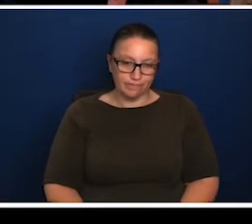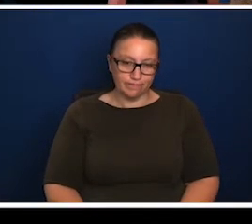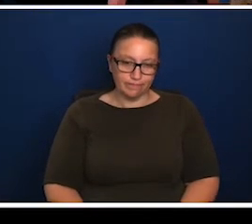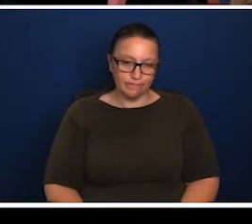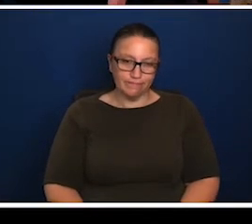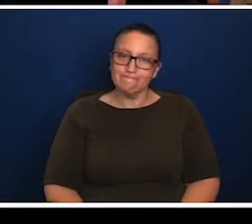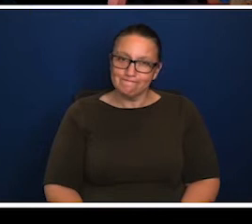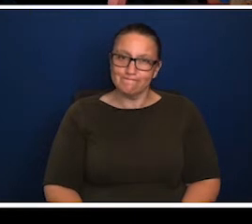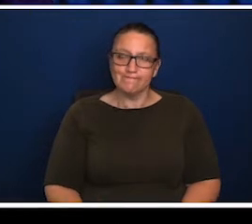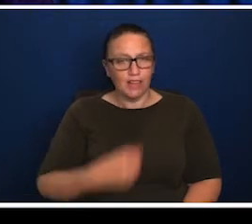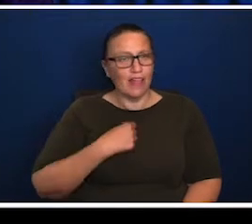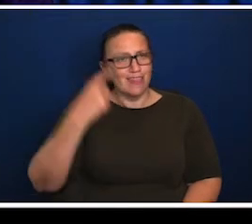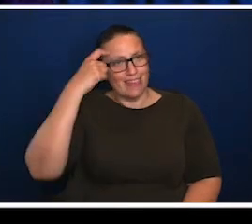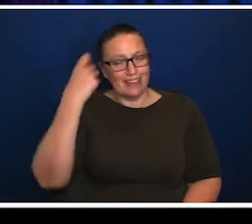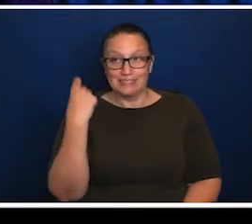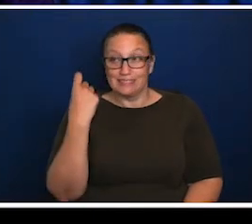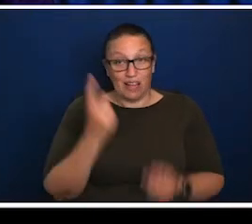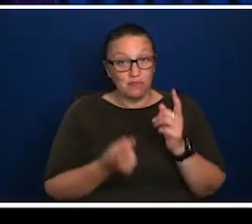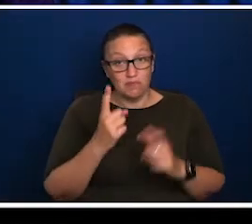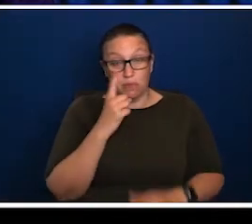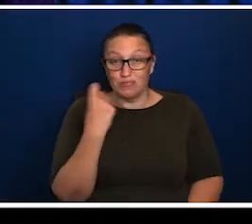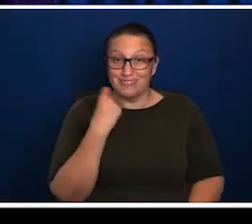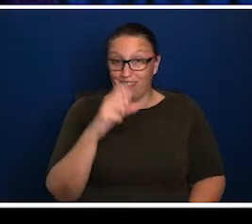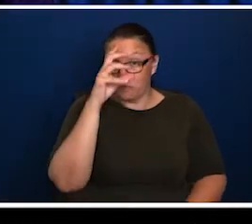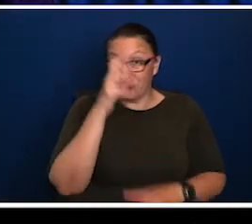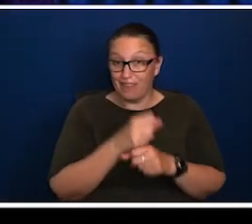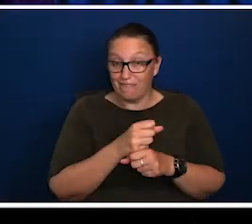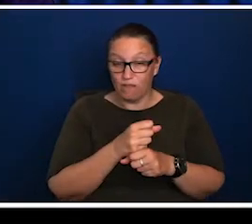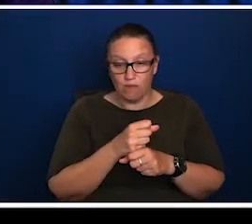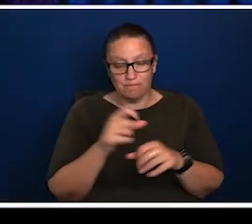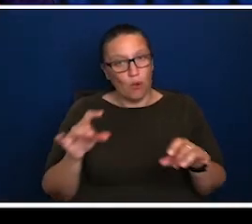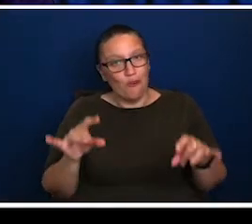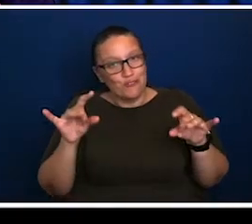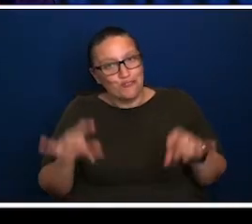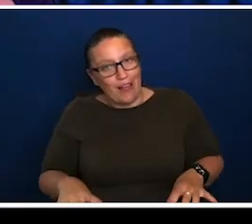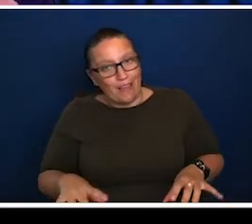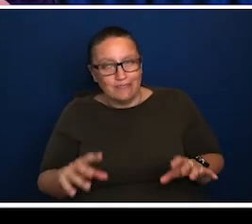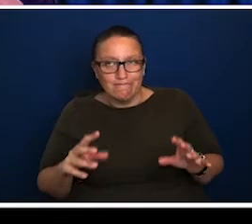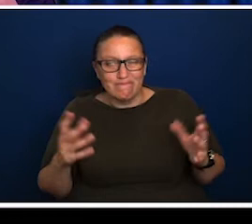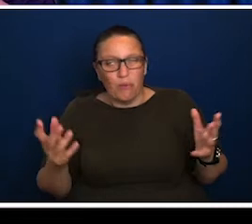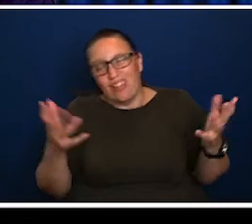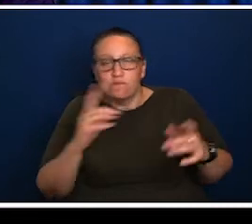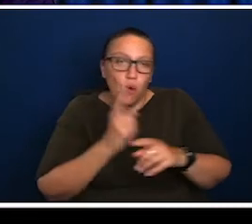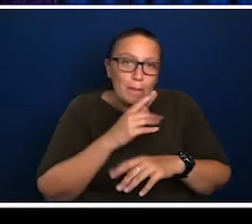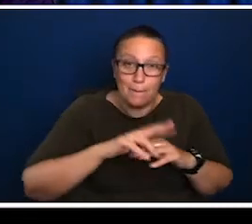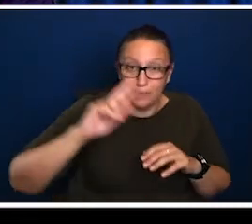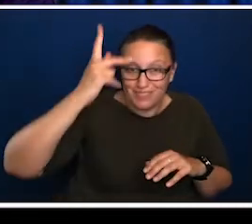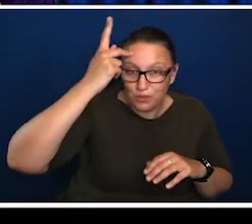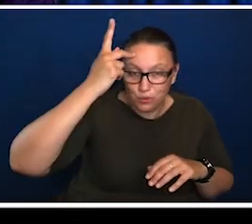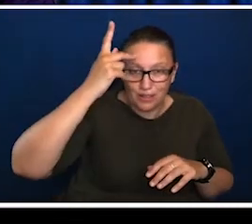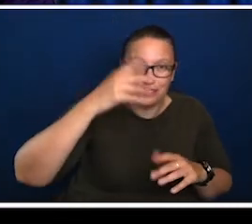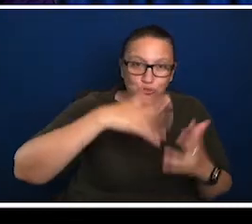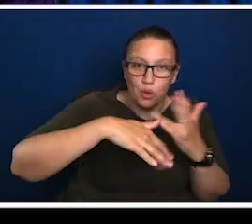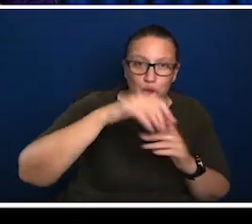I think there's a, there's still a sense that Australia is a, is a sort of, we talk about political and sort of